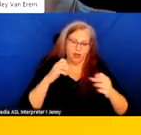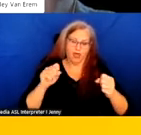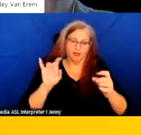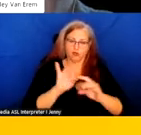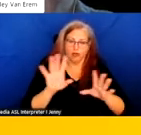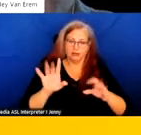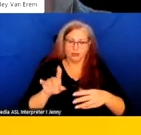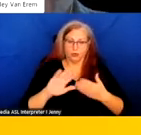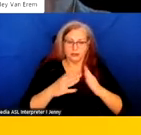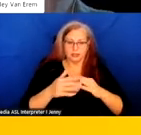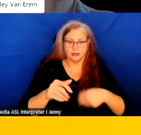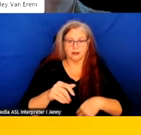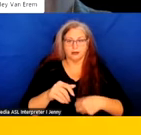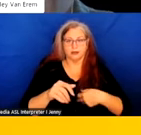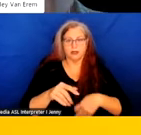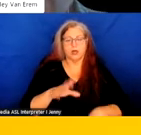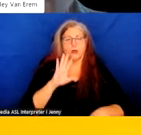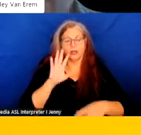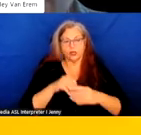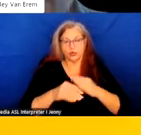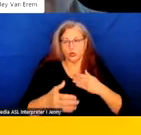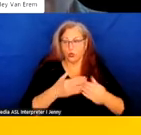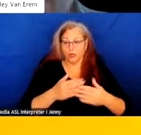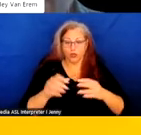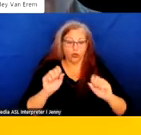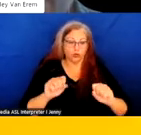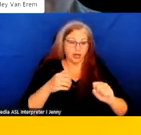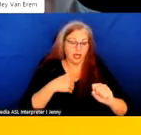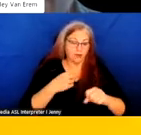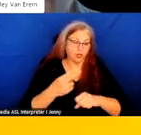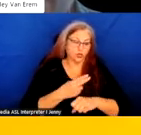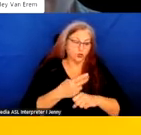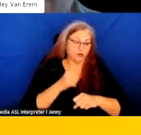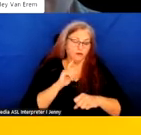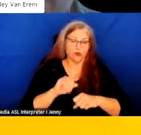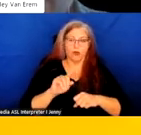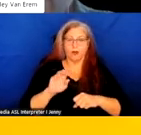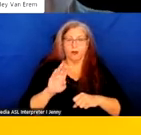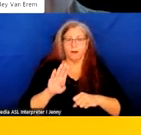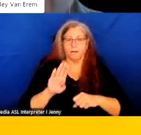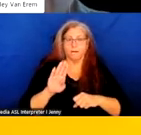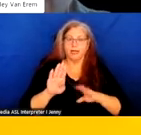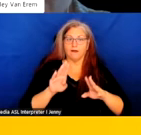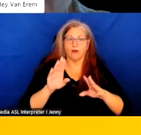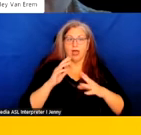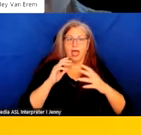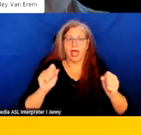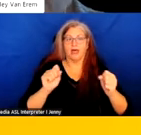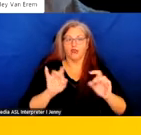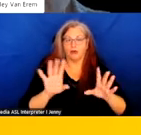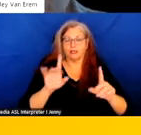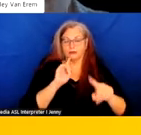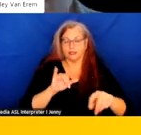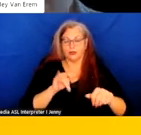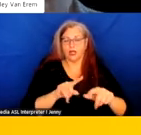And, and, and that includes whether there could be utilization of a behavioral health focused response. So those investigations are